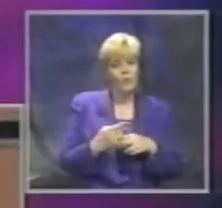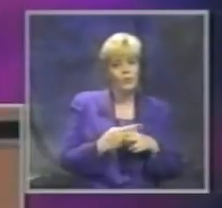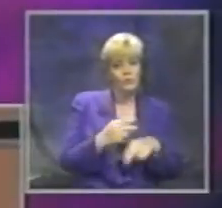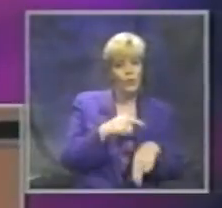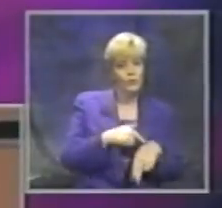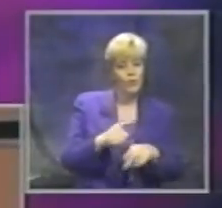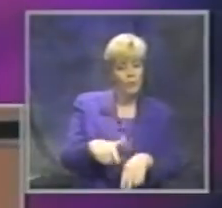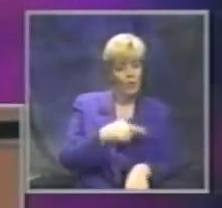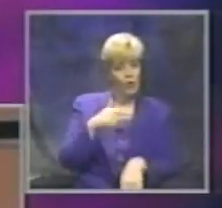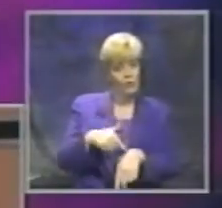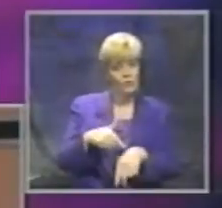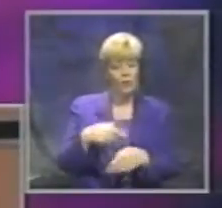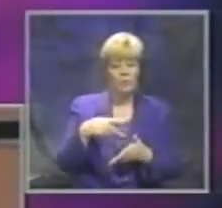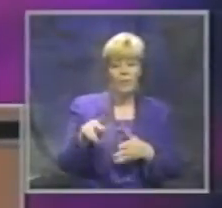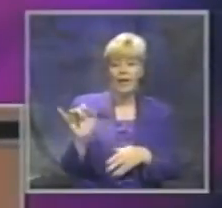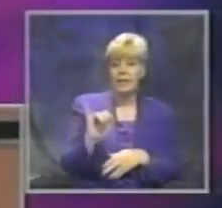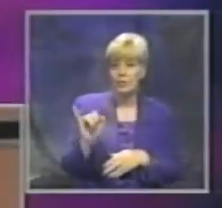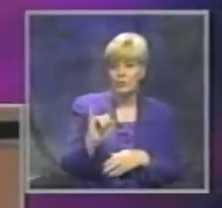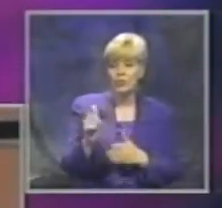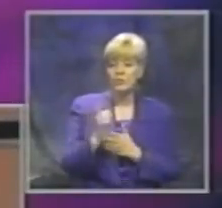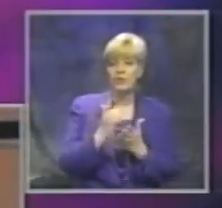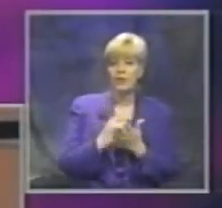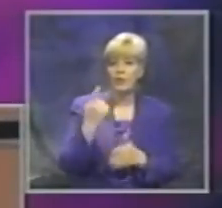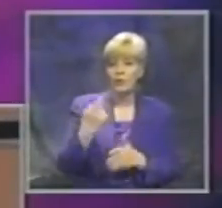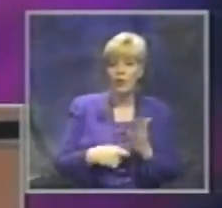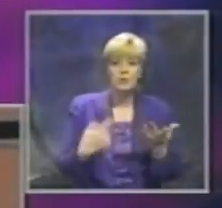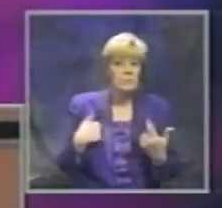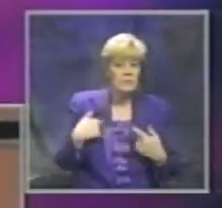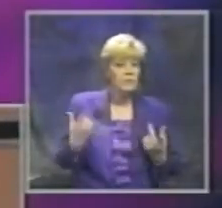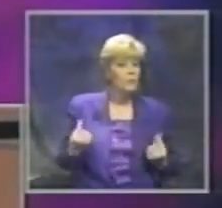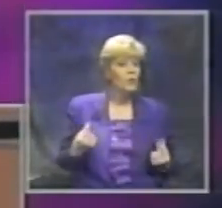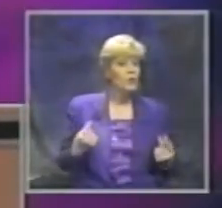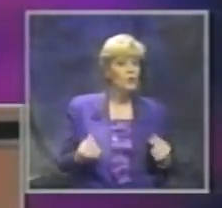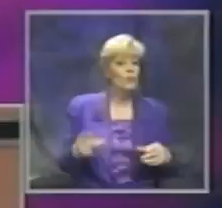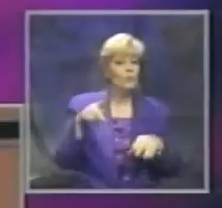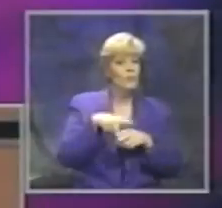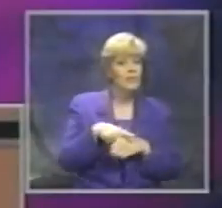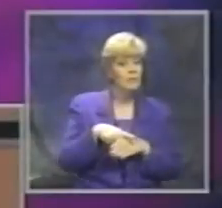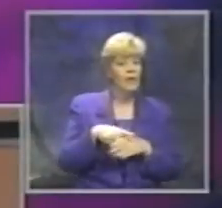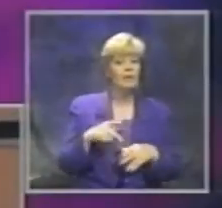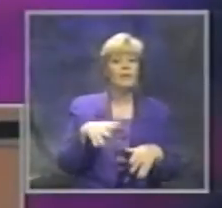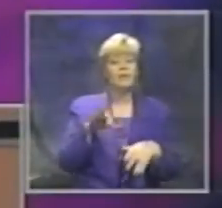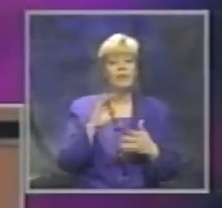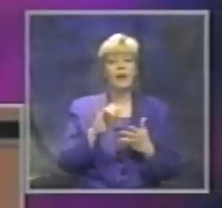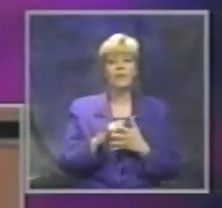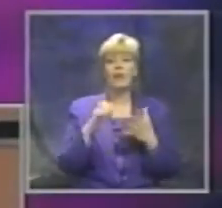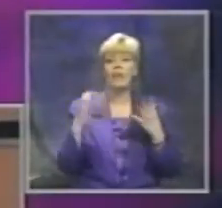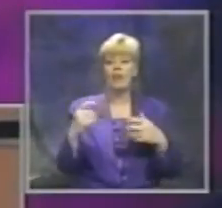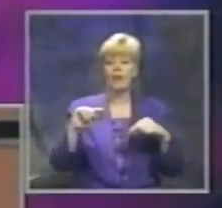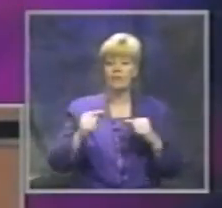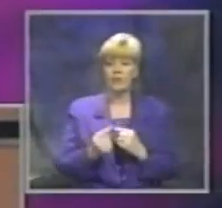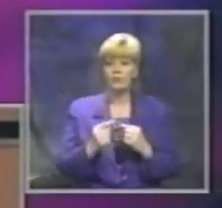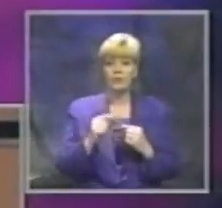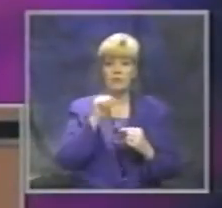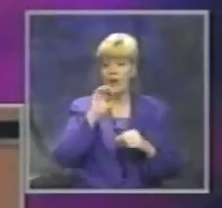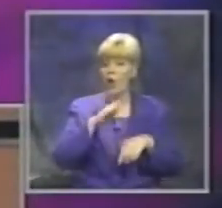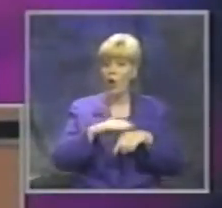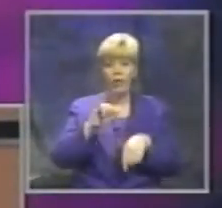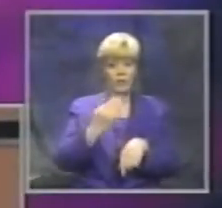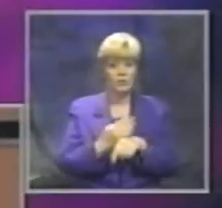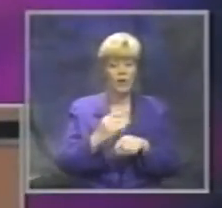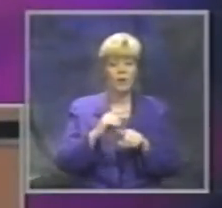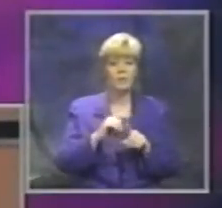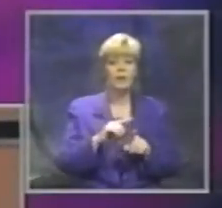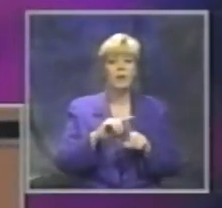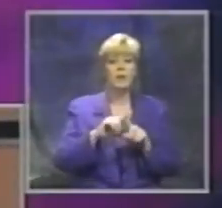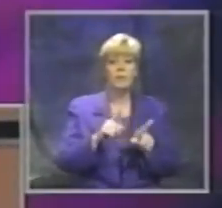long-term costs. We pay the insurance and legal costs. What can we do to participate? And they found that a lot of their injuries aren't on the job, but they also